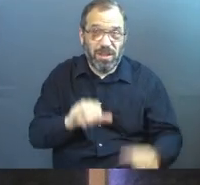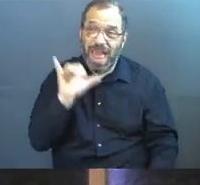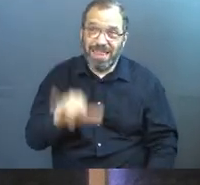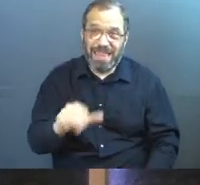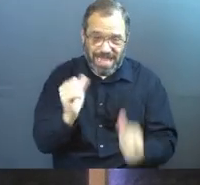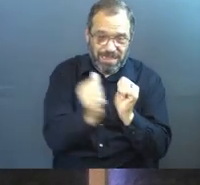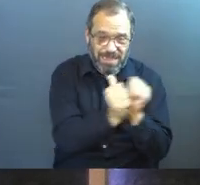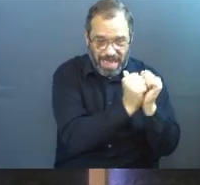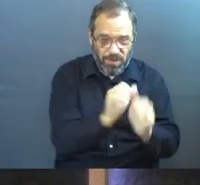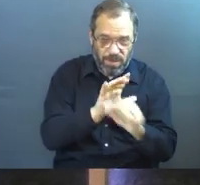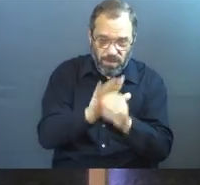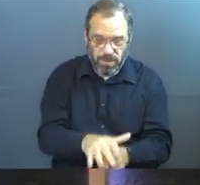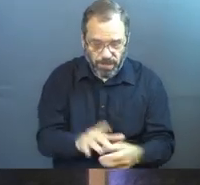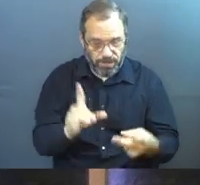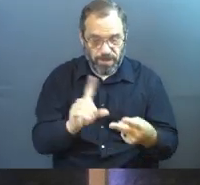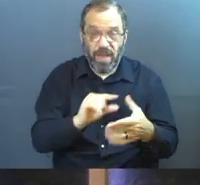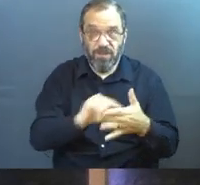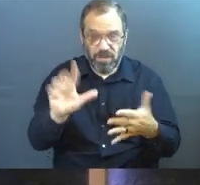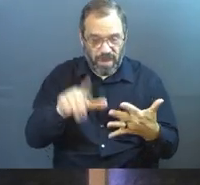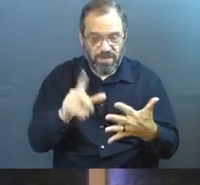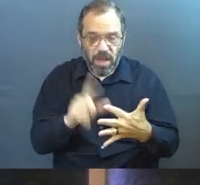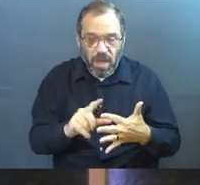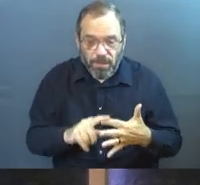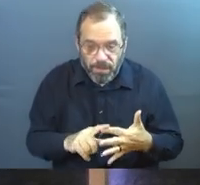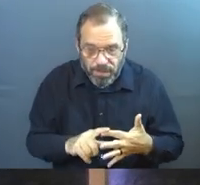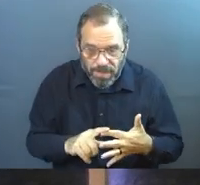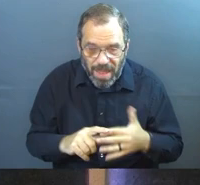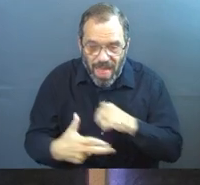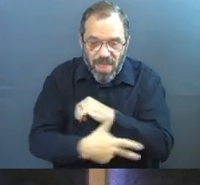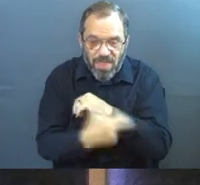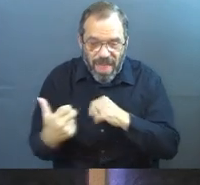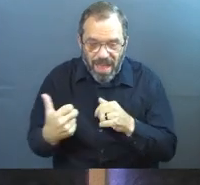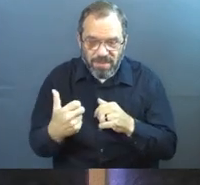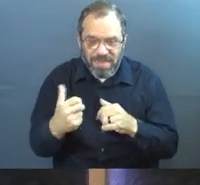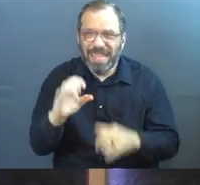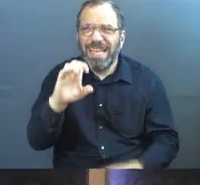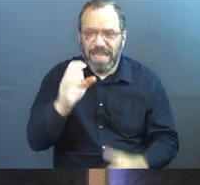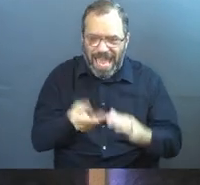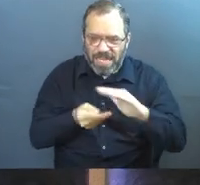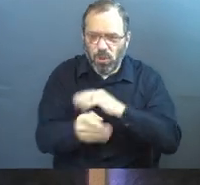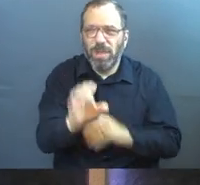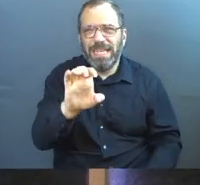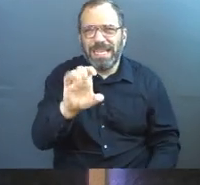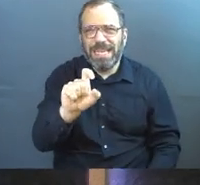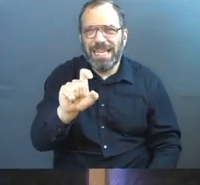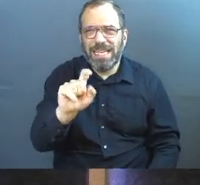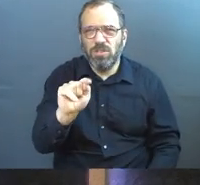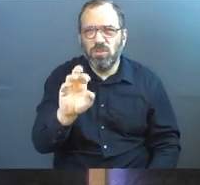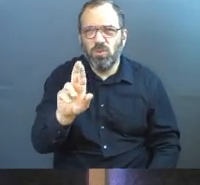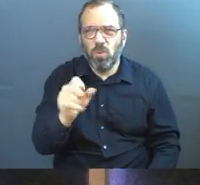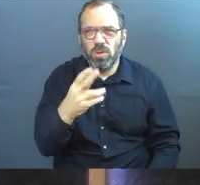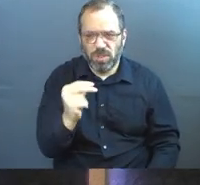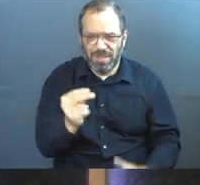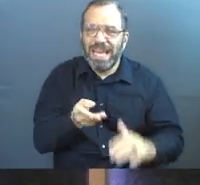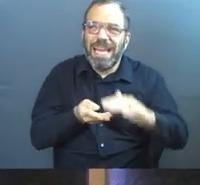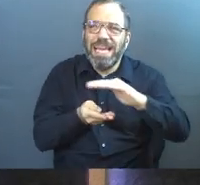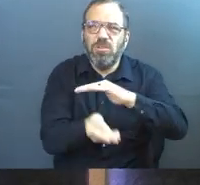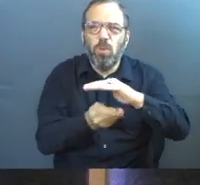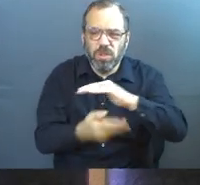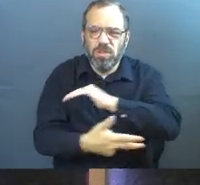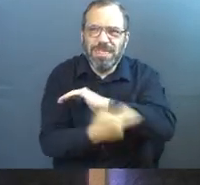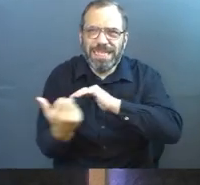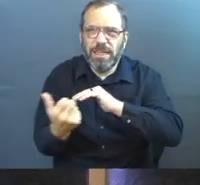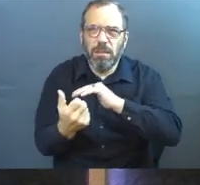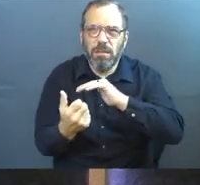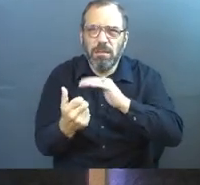that's slavery and oppression. Verse 5. Next is theft and extortion. Extortion is using whatever power you have in order to steal